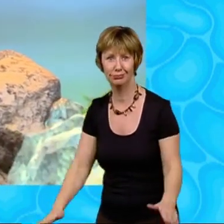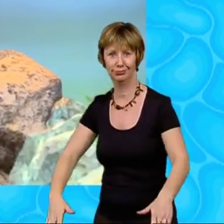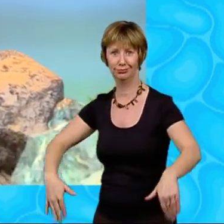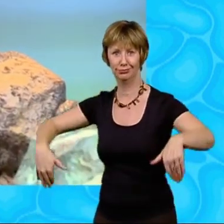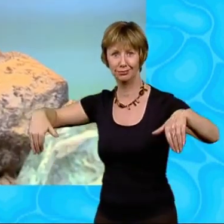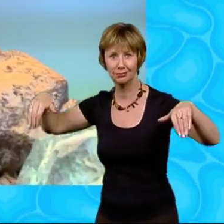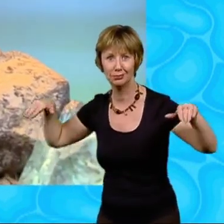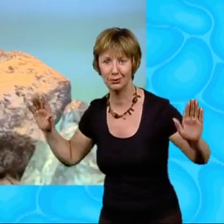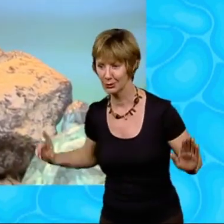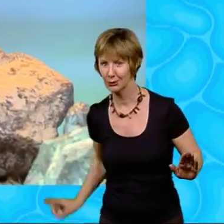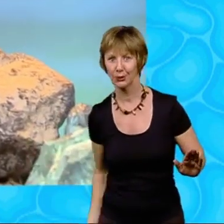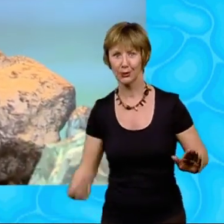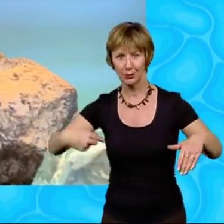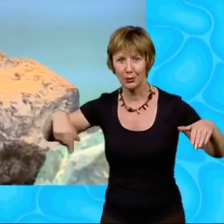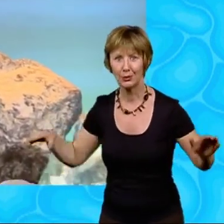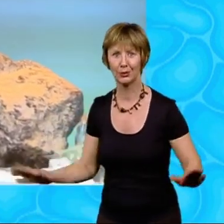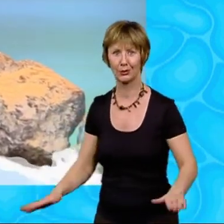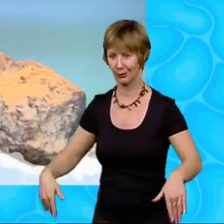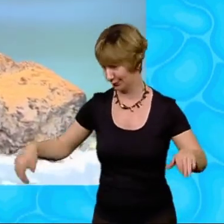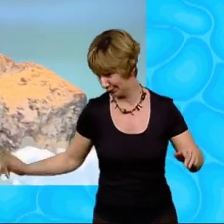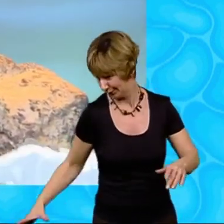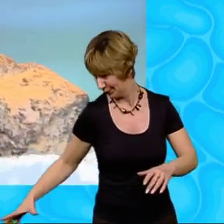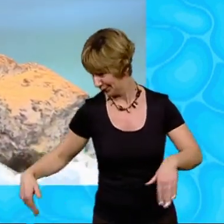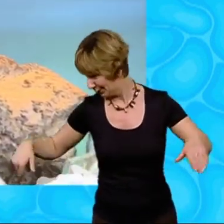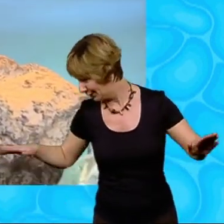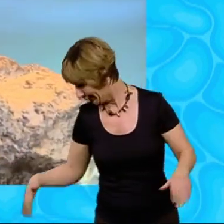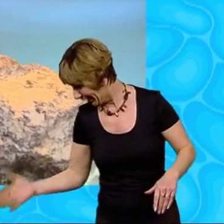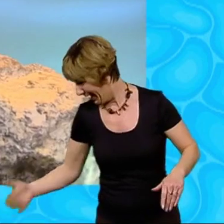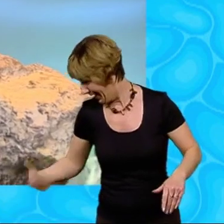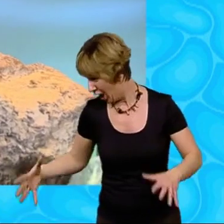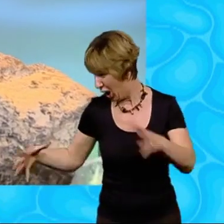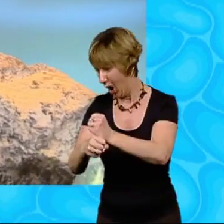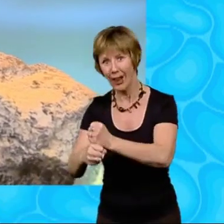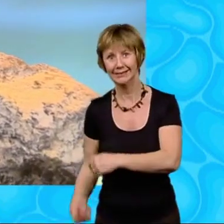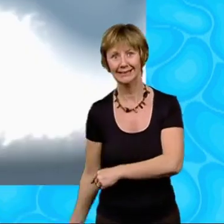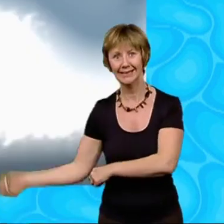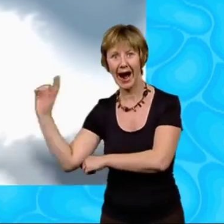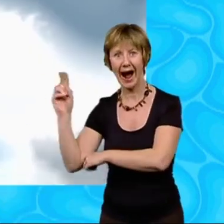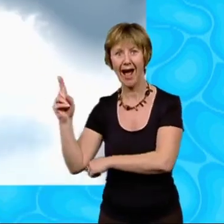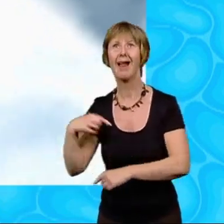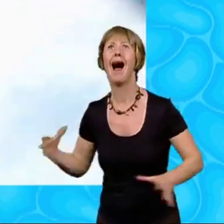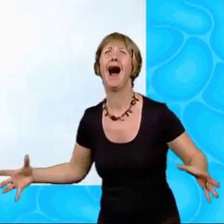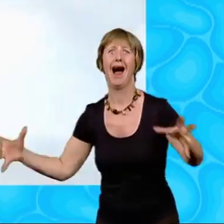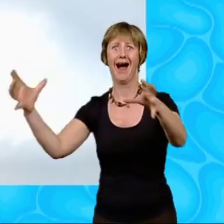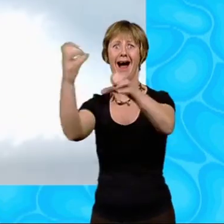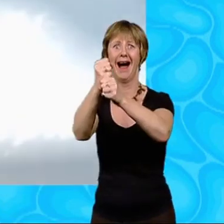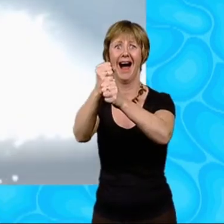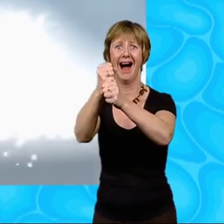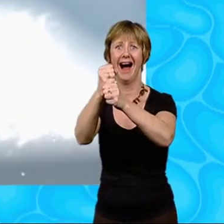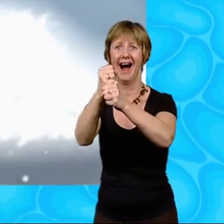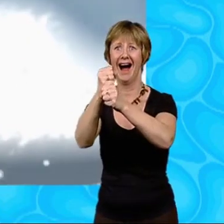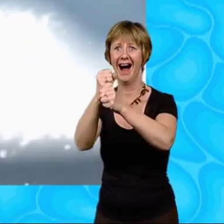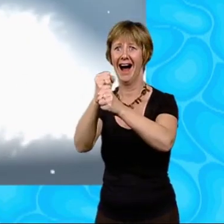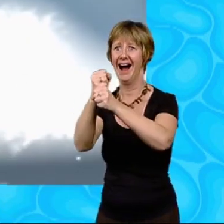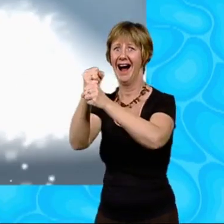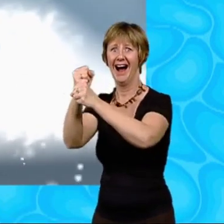lowered her tail. Mira, grab hold! Quick! she said. She didn't need to tell me twice. I jumped up and I grabbed hold of her tail, and